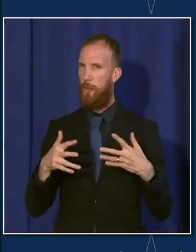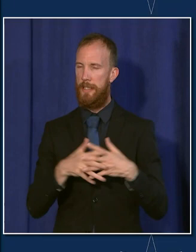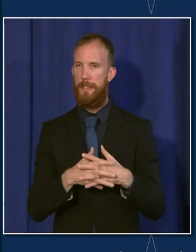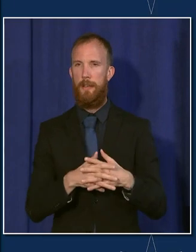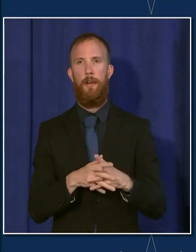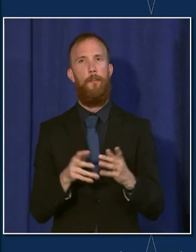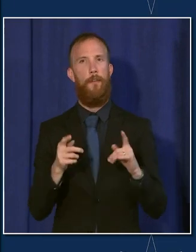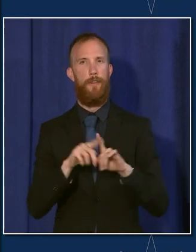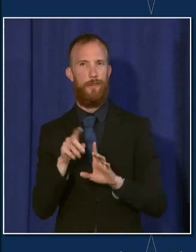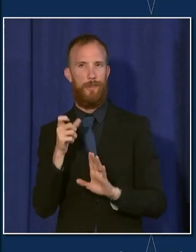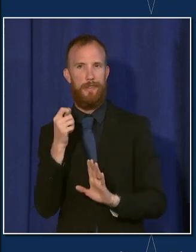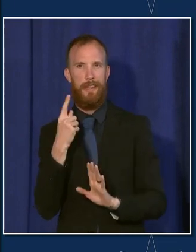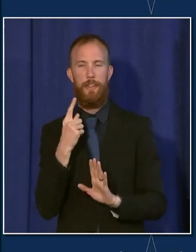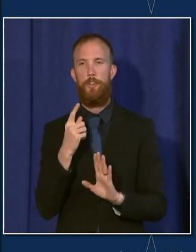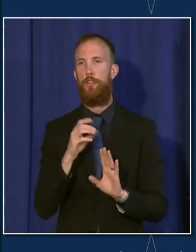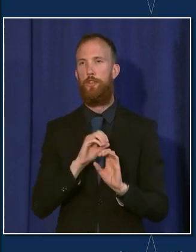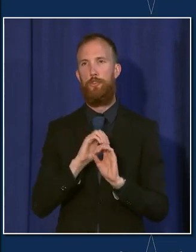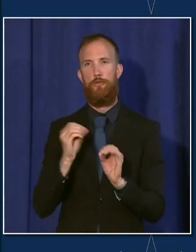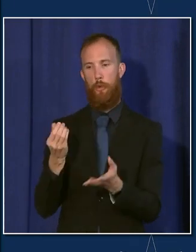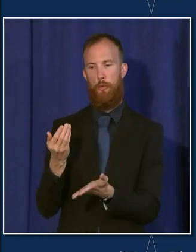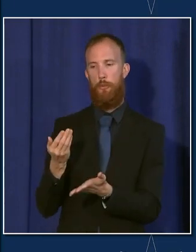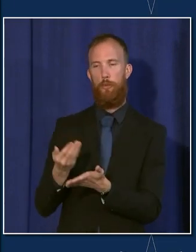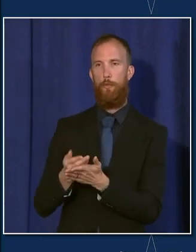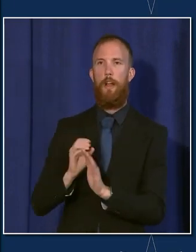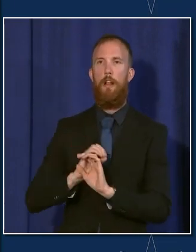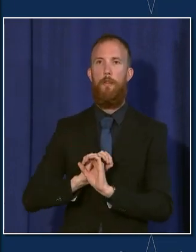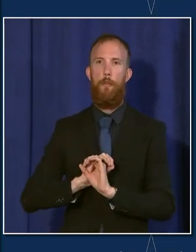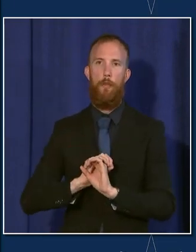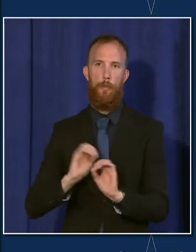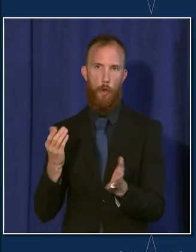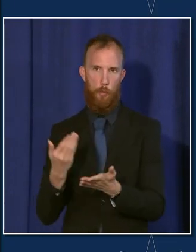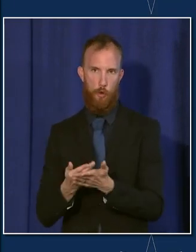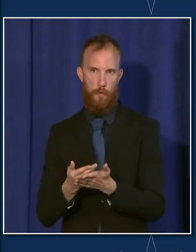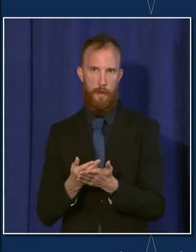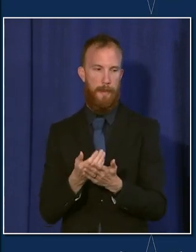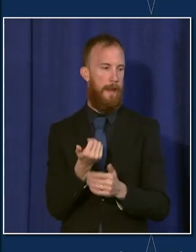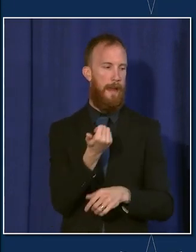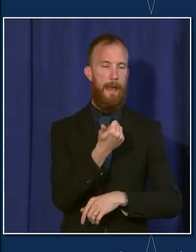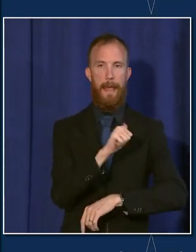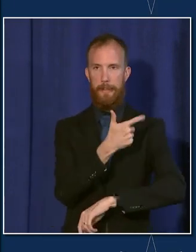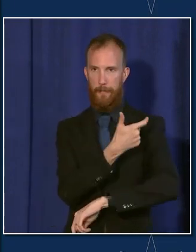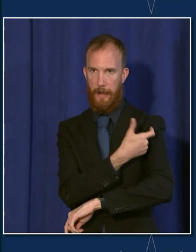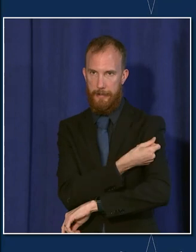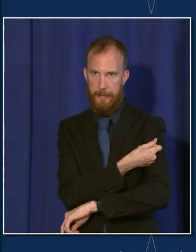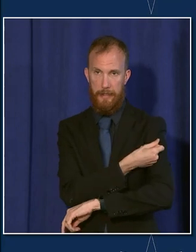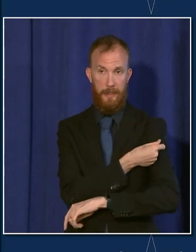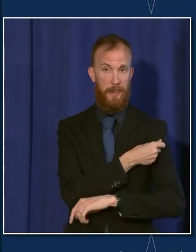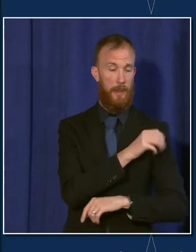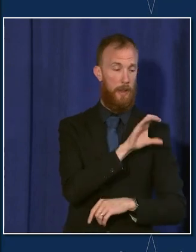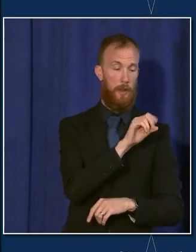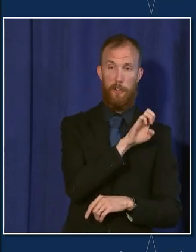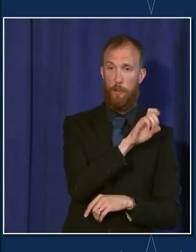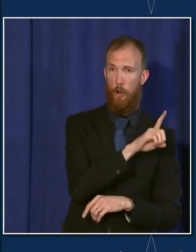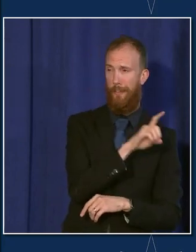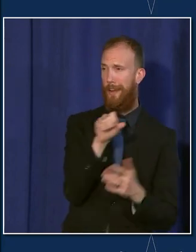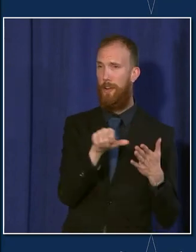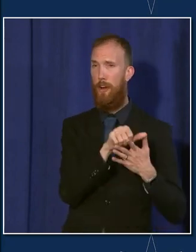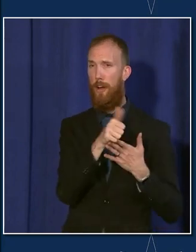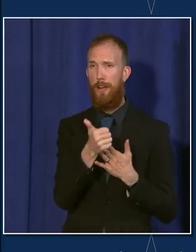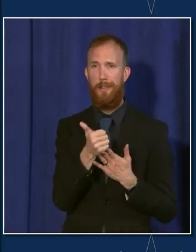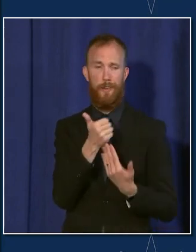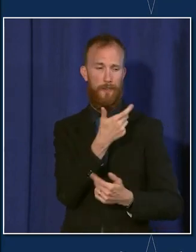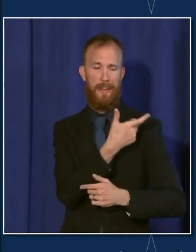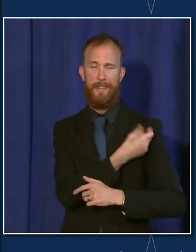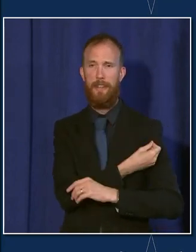not note that there is also no evidence that any vaccines, including the COVID vaccines, cause any fertility